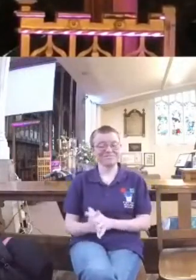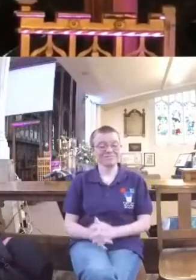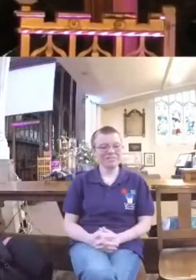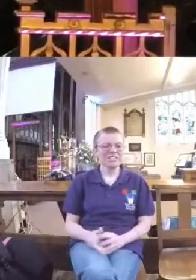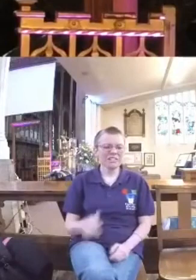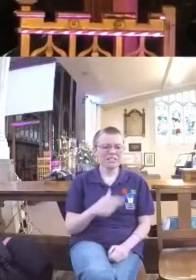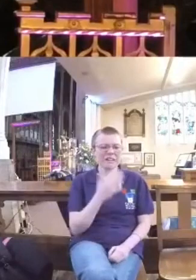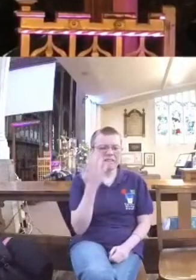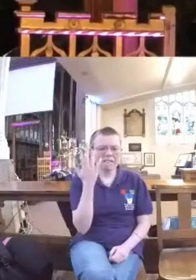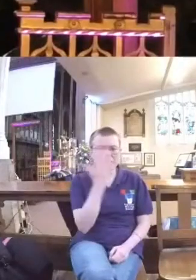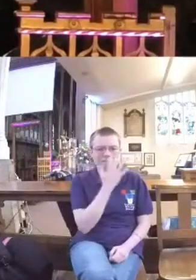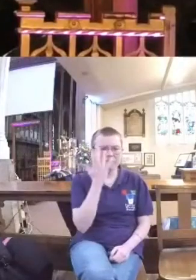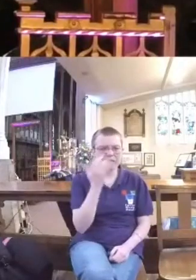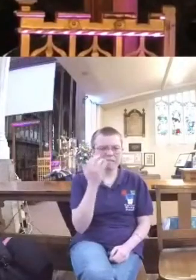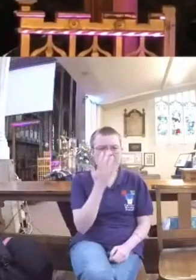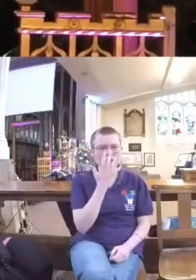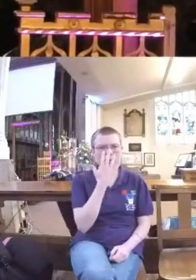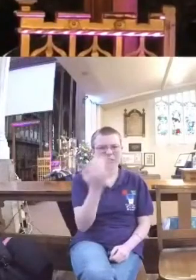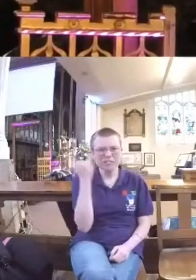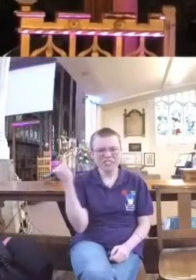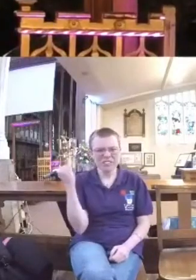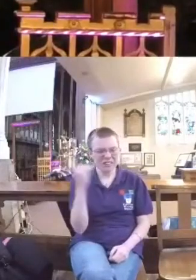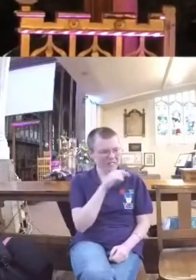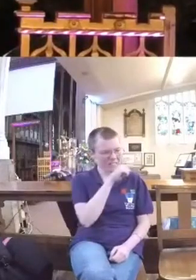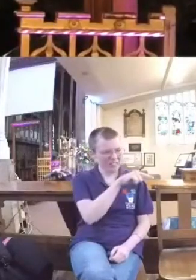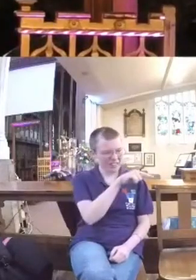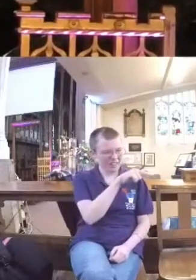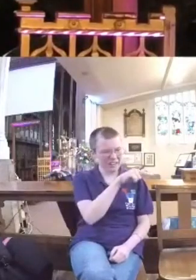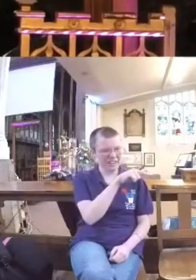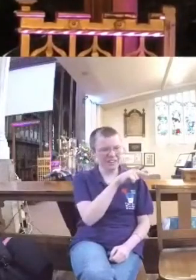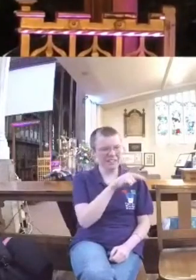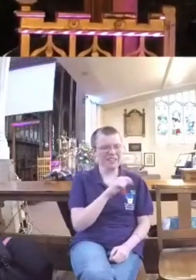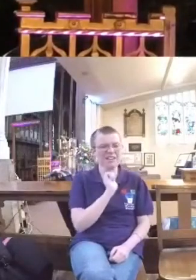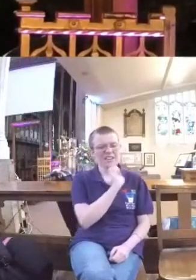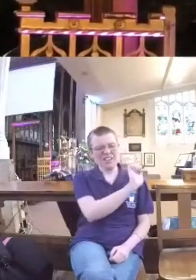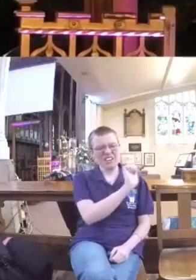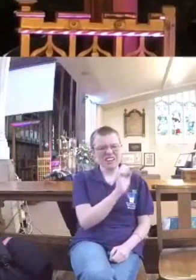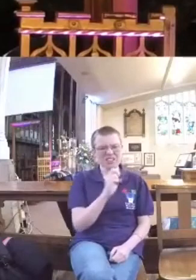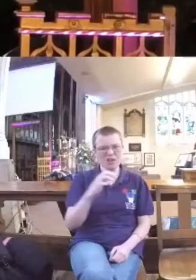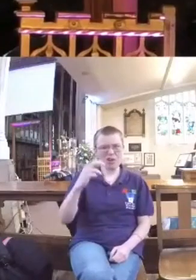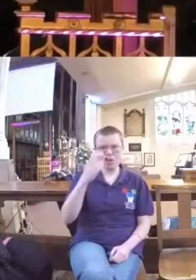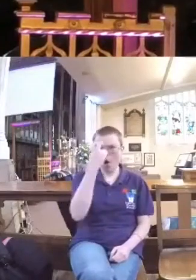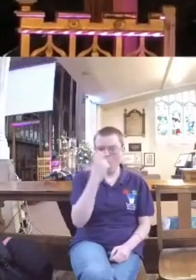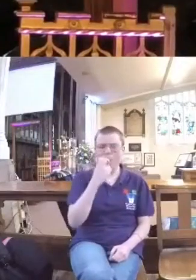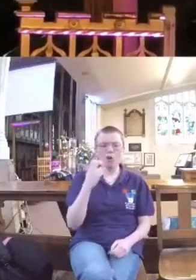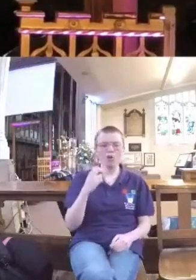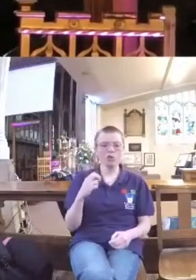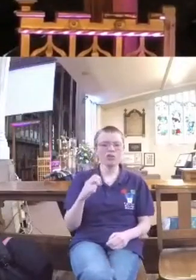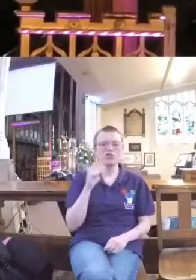at age 56, Isaiah was forced to make his oldest son, Jotham,